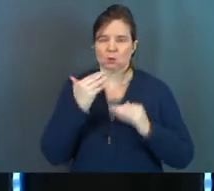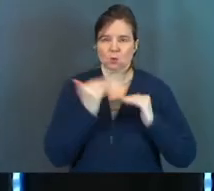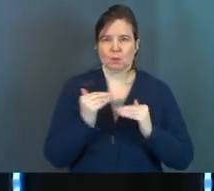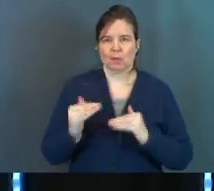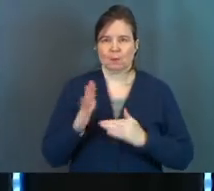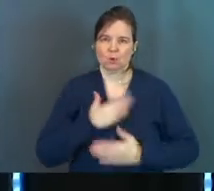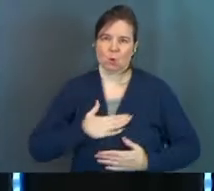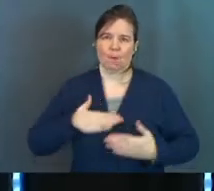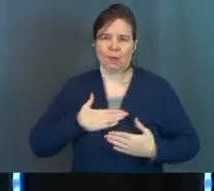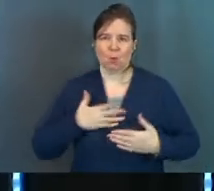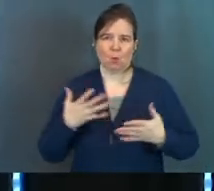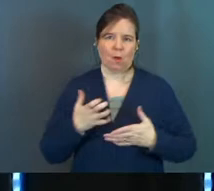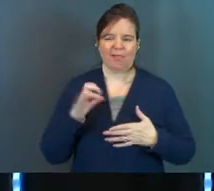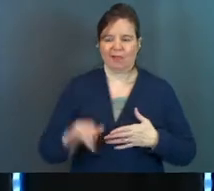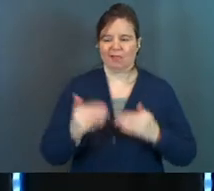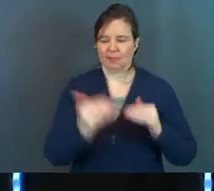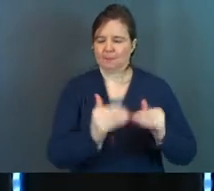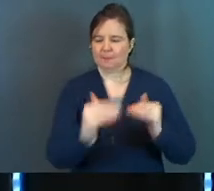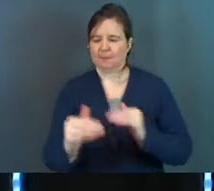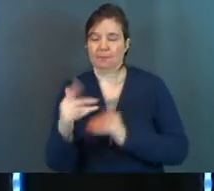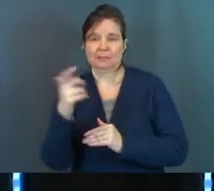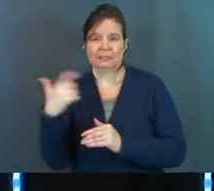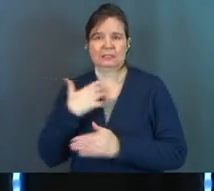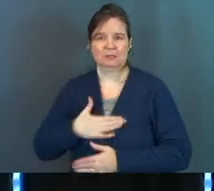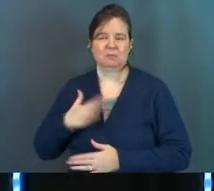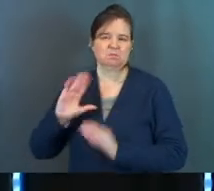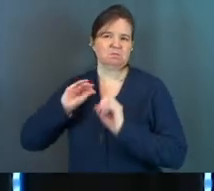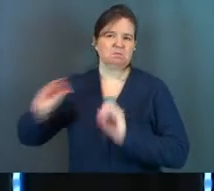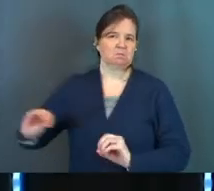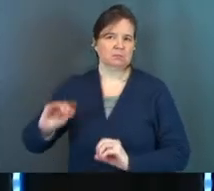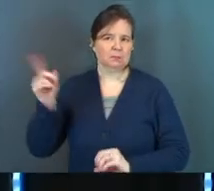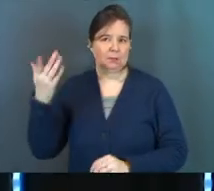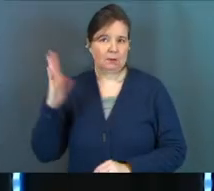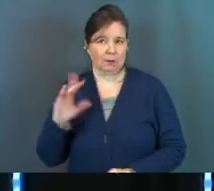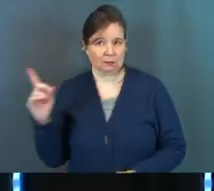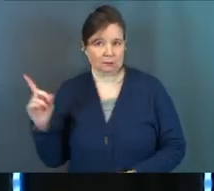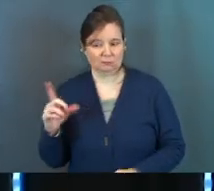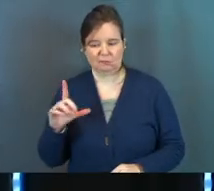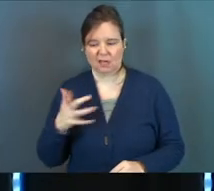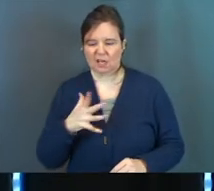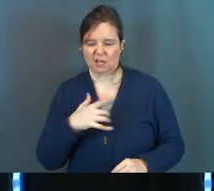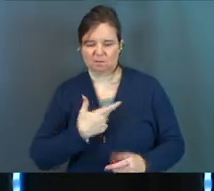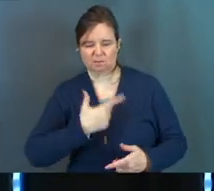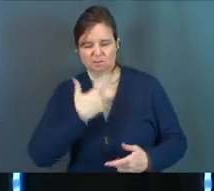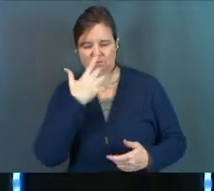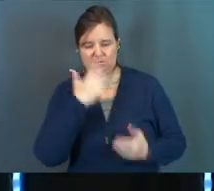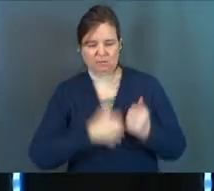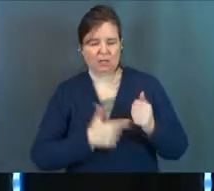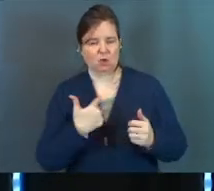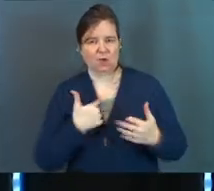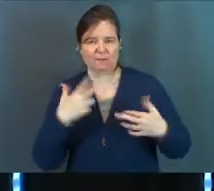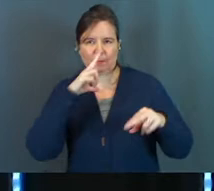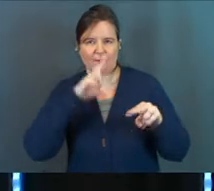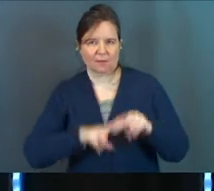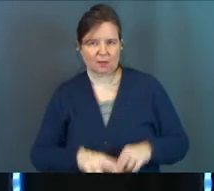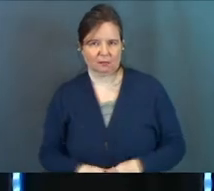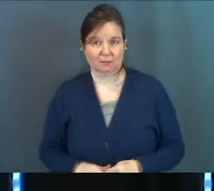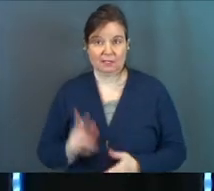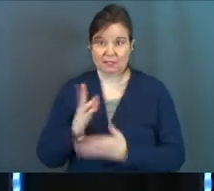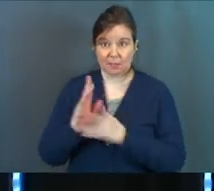to limit your pleasures in this life because he's a pleasureless God and he's kind of ticked that you're having so much fun.